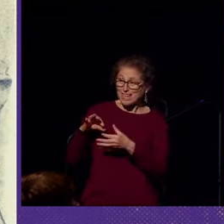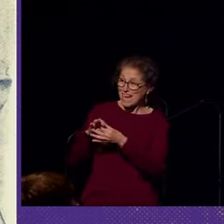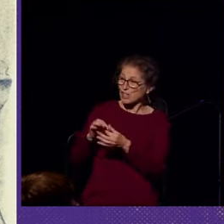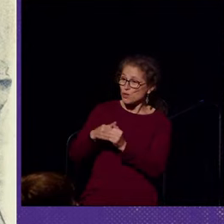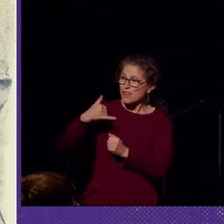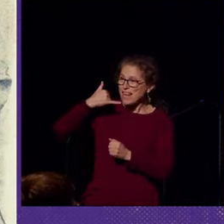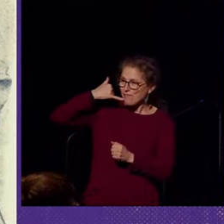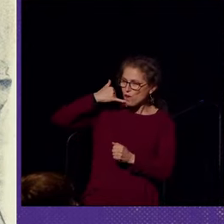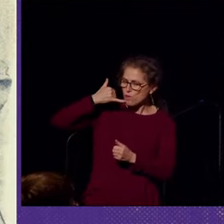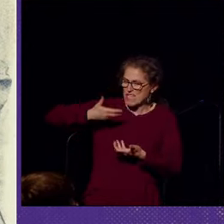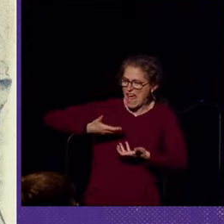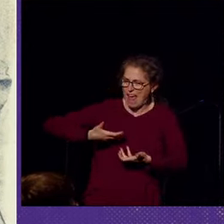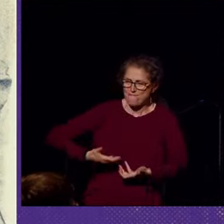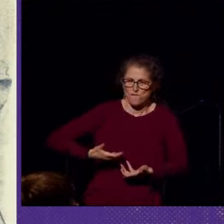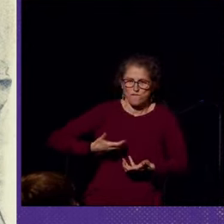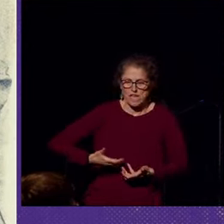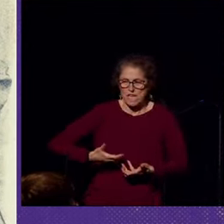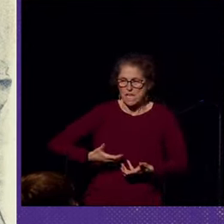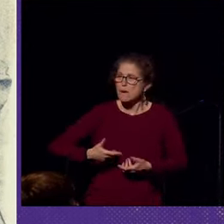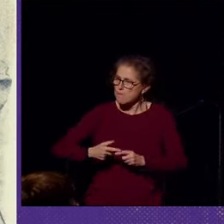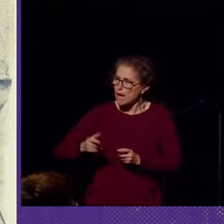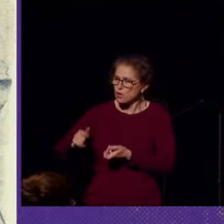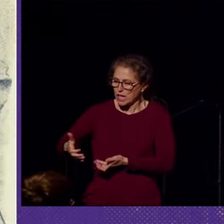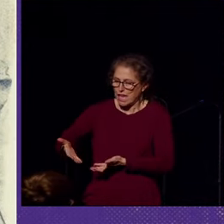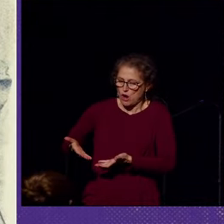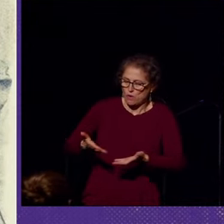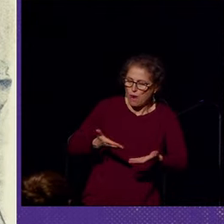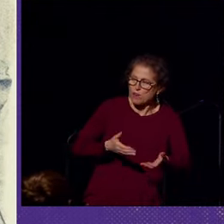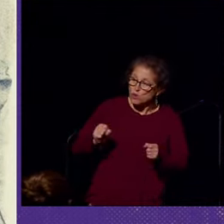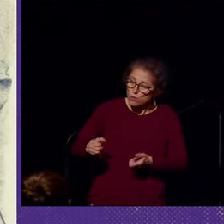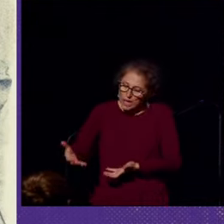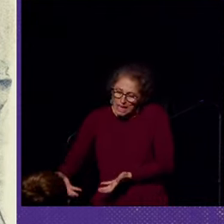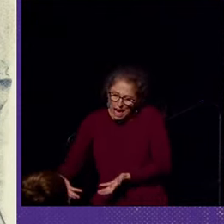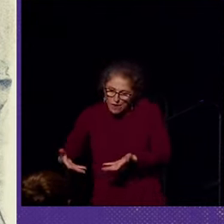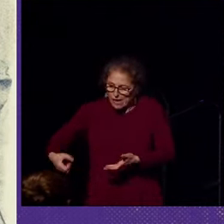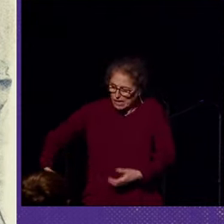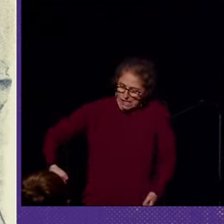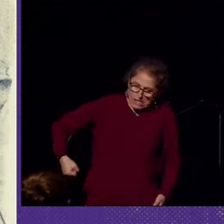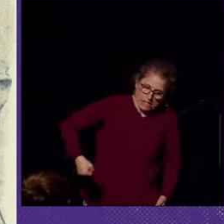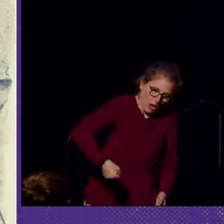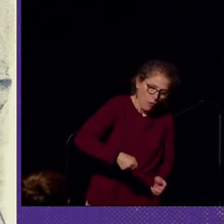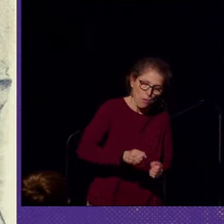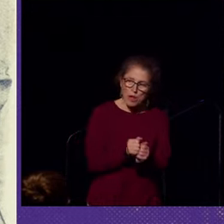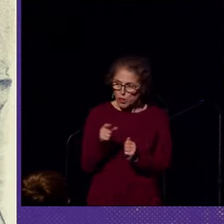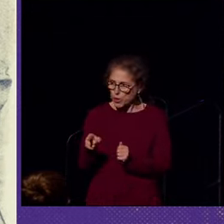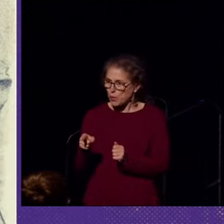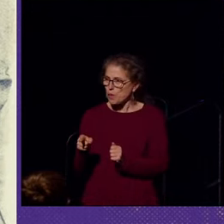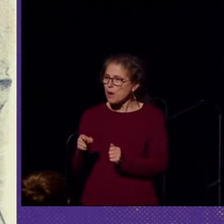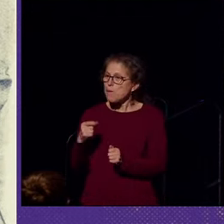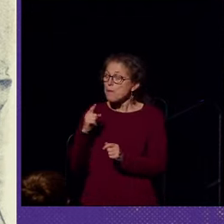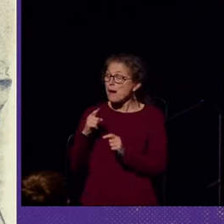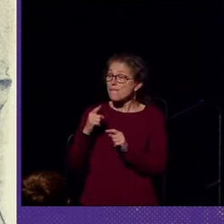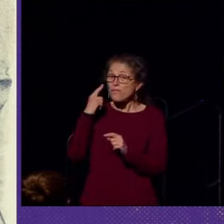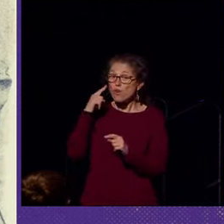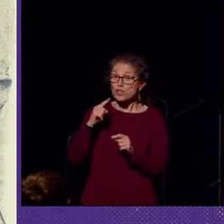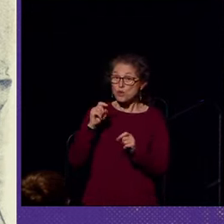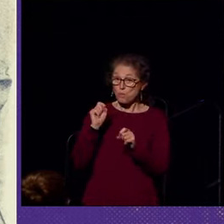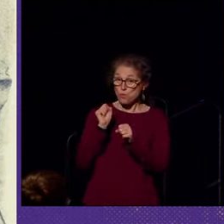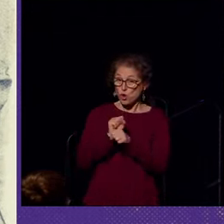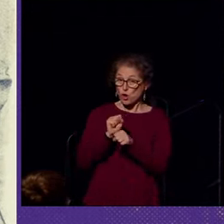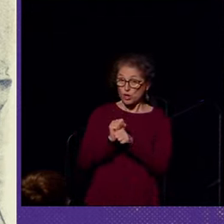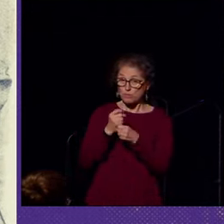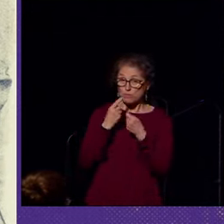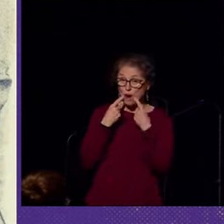It was heavy but portable. You could carry the case with you where you needed it, but in order for it to work properly